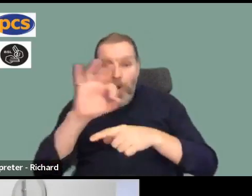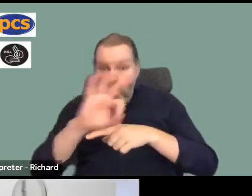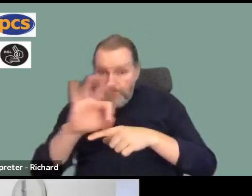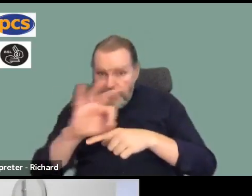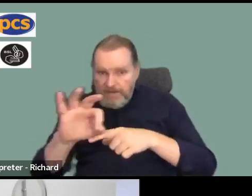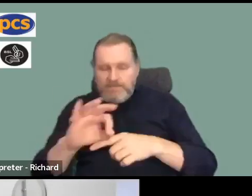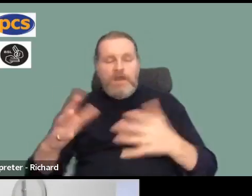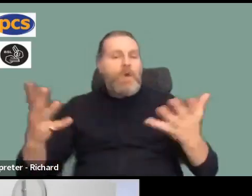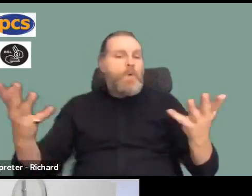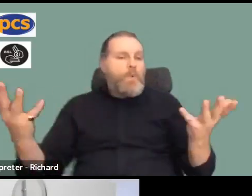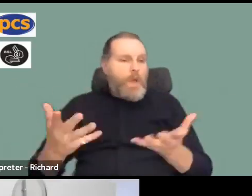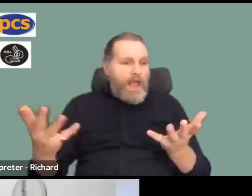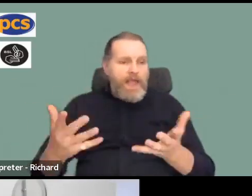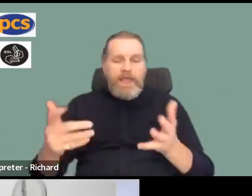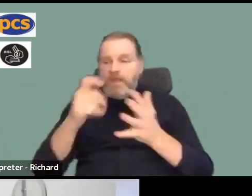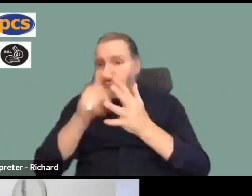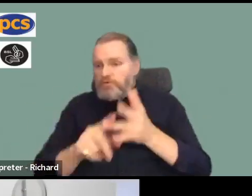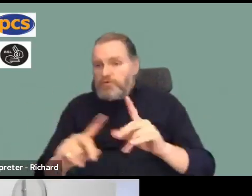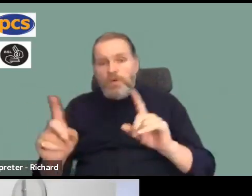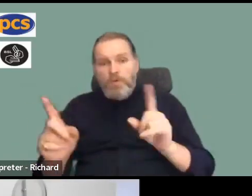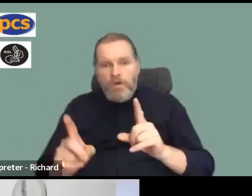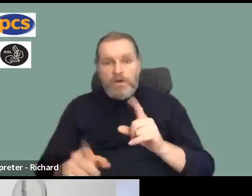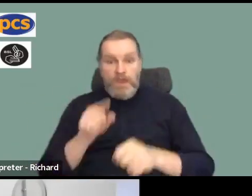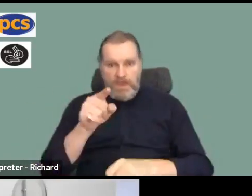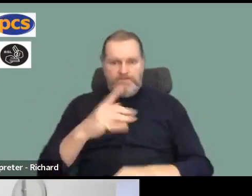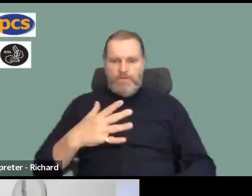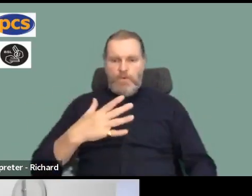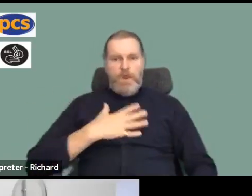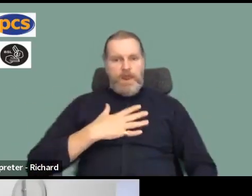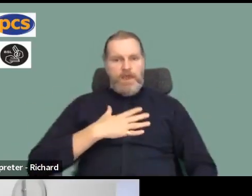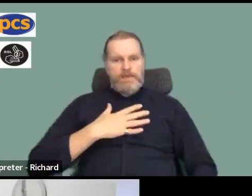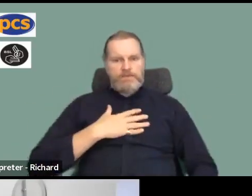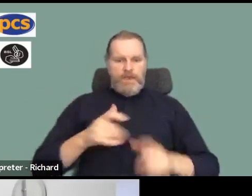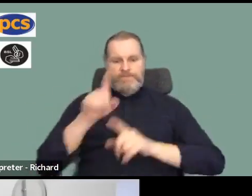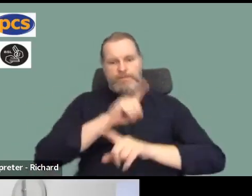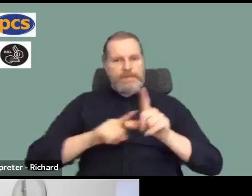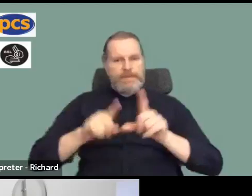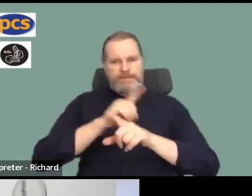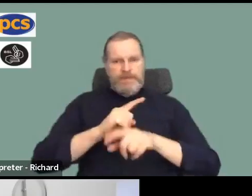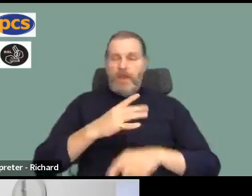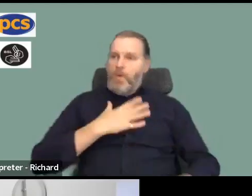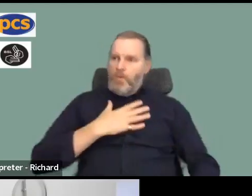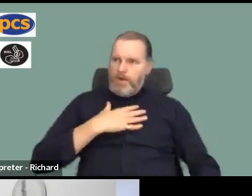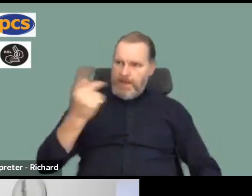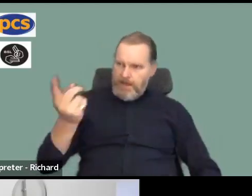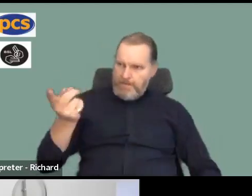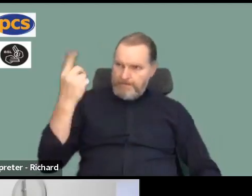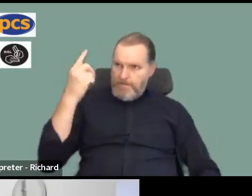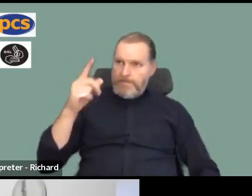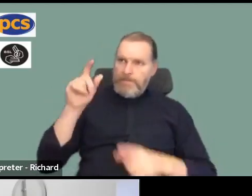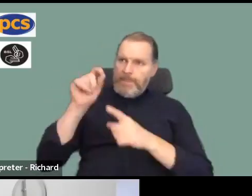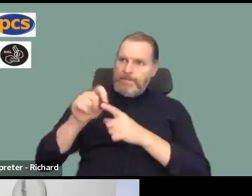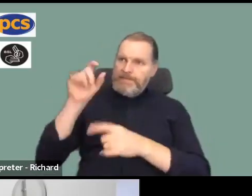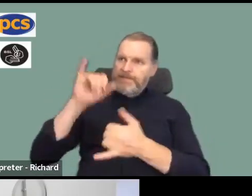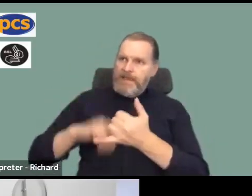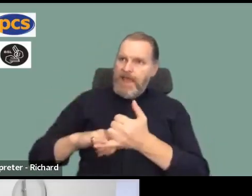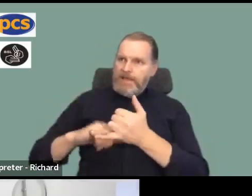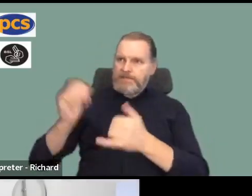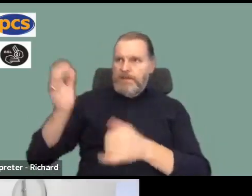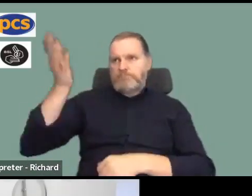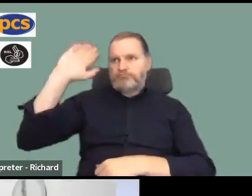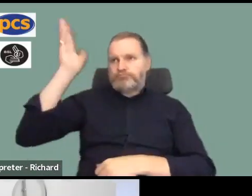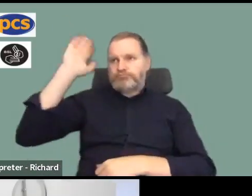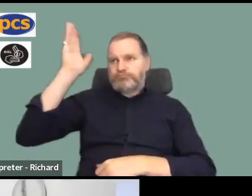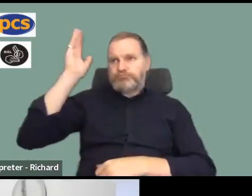you're in, if you want to organise a meeting and ask for a union speaker to come, either from your group or from the